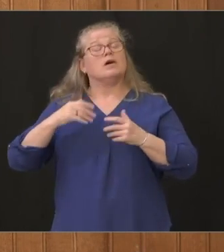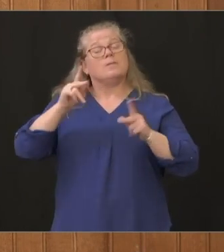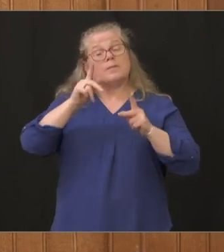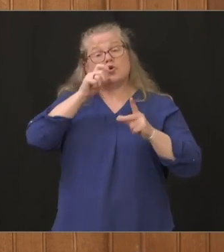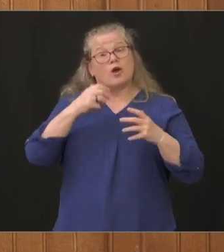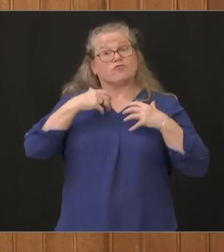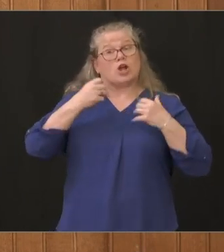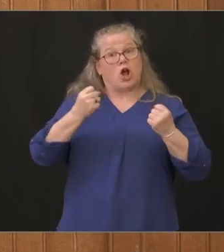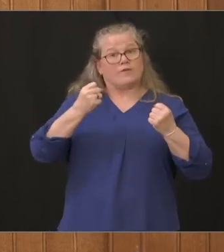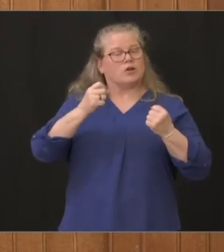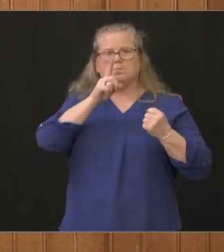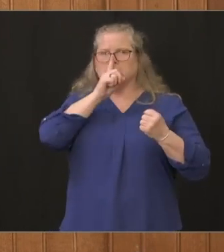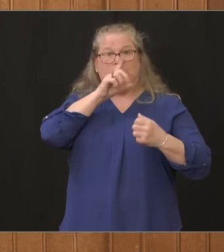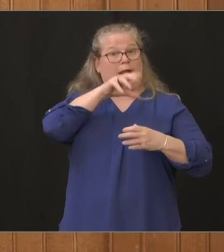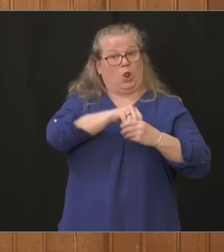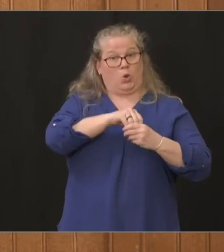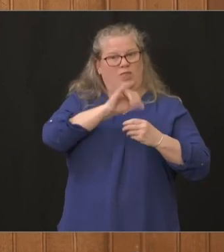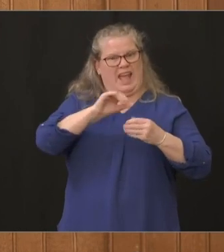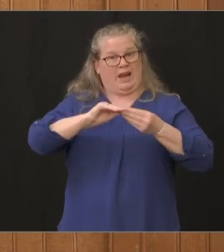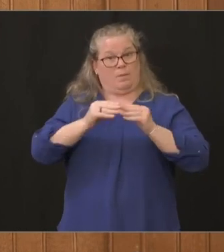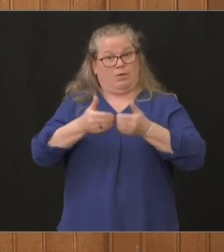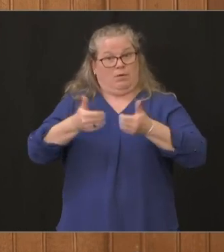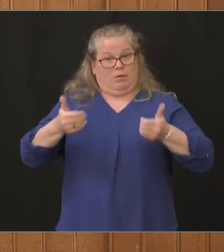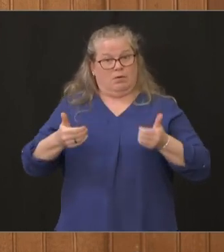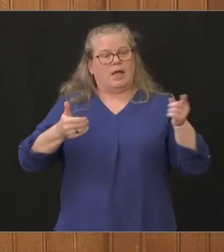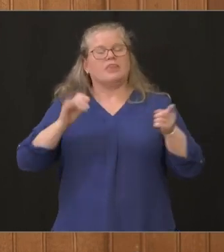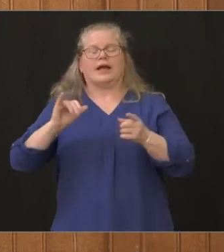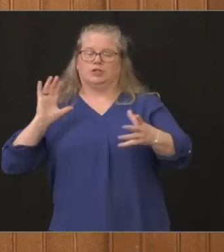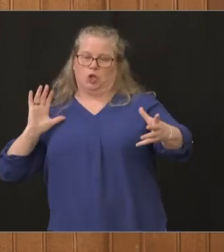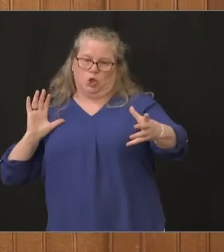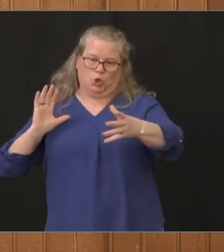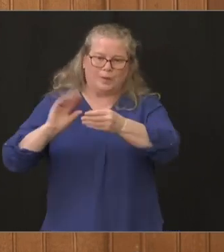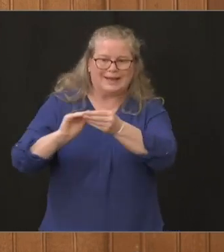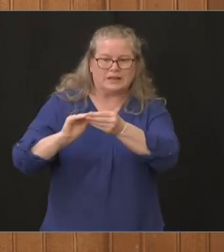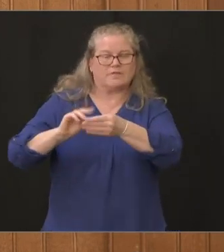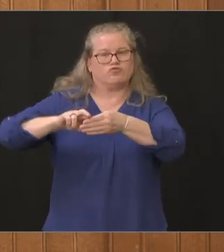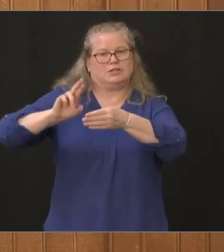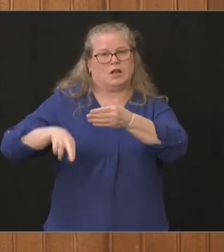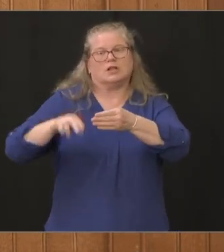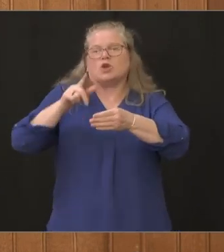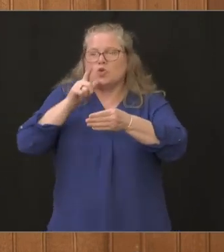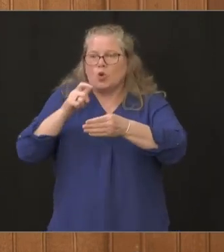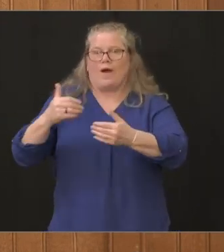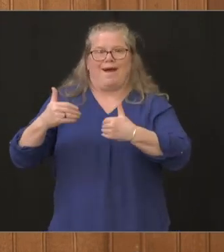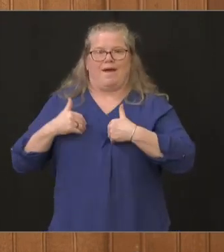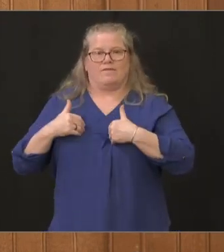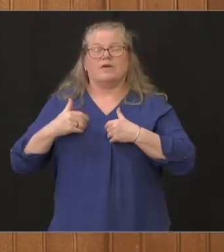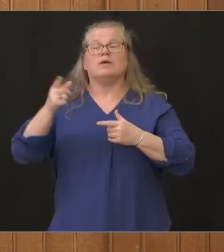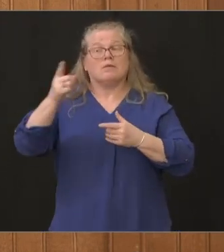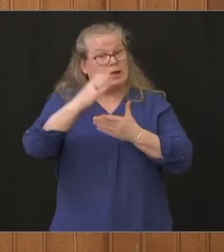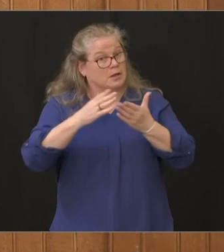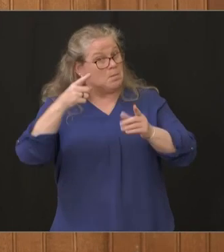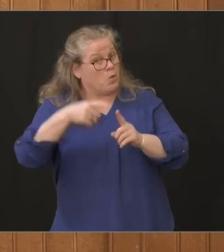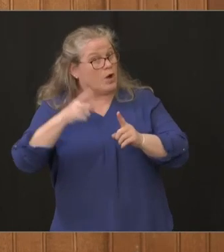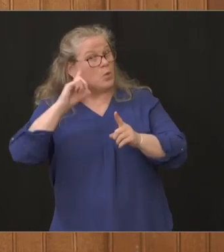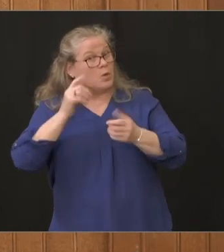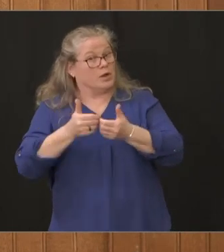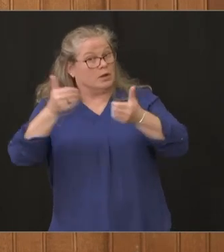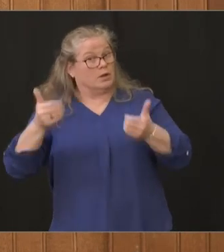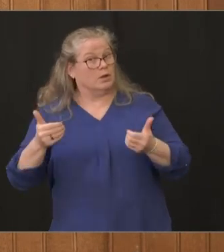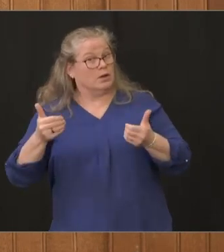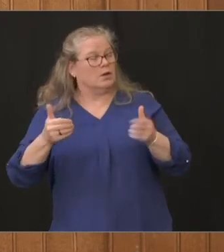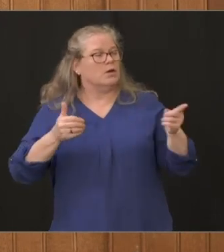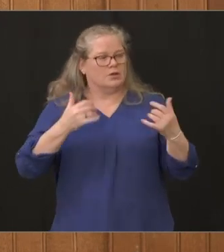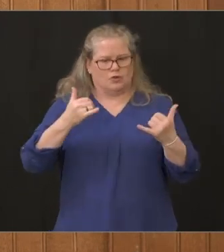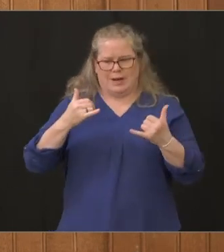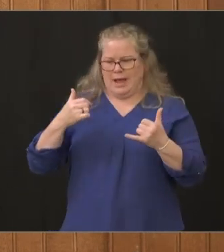that's cumulative positive test results at some point will we have information so we're we're now three weeks or